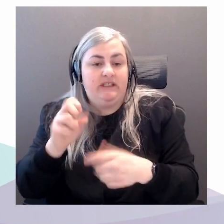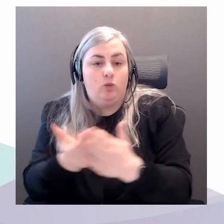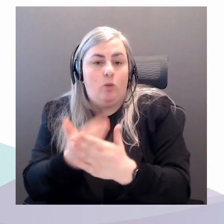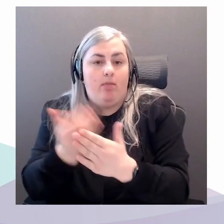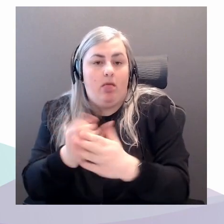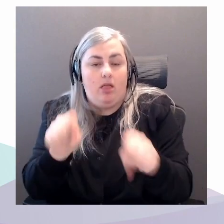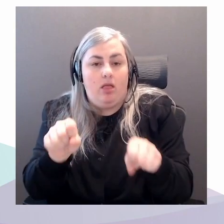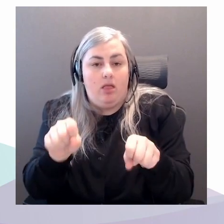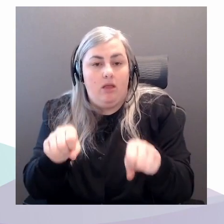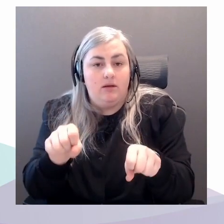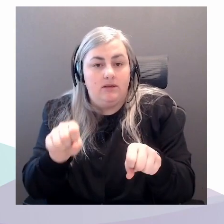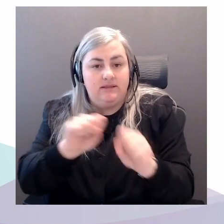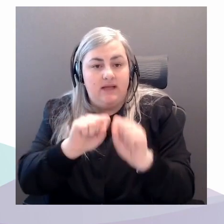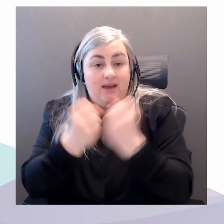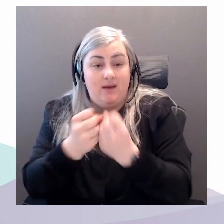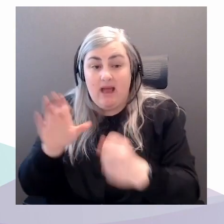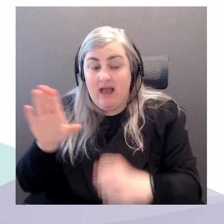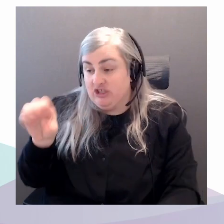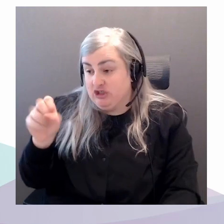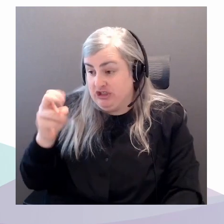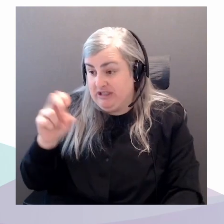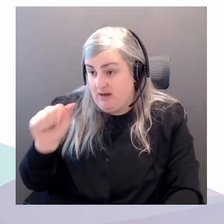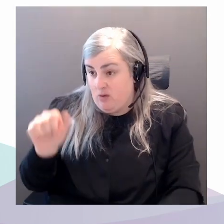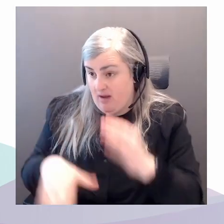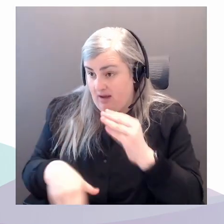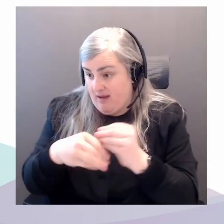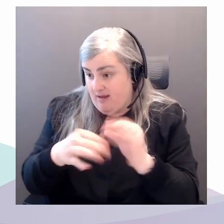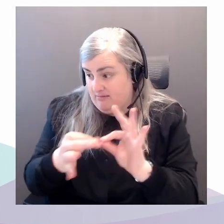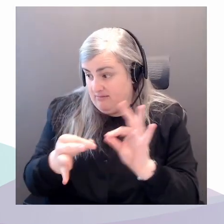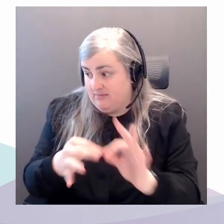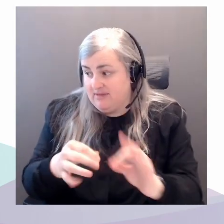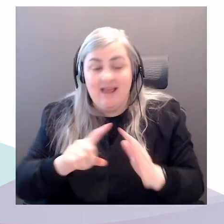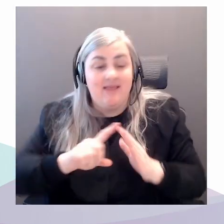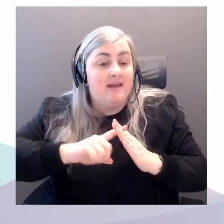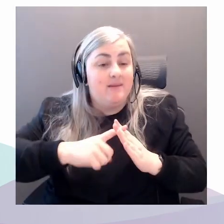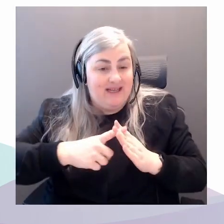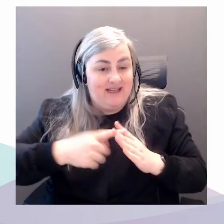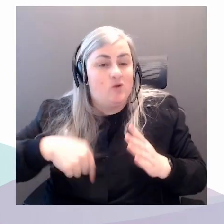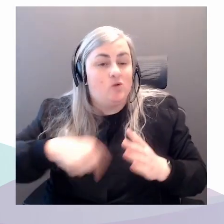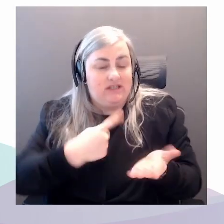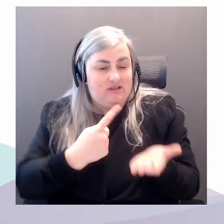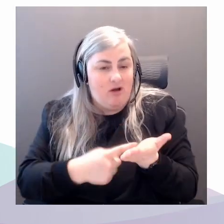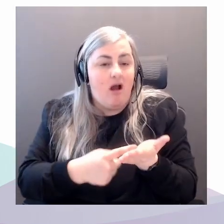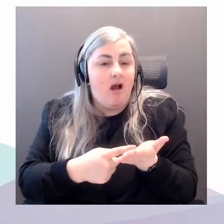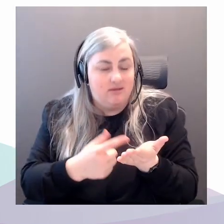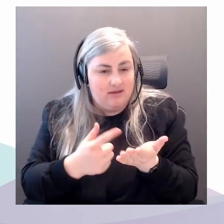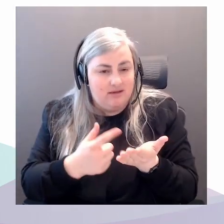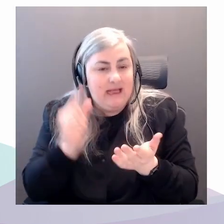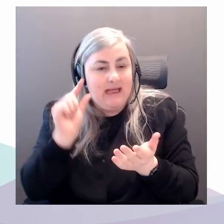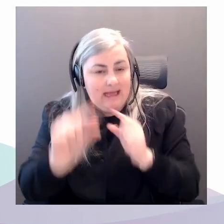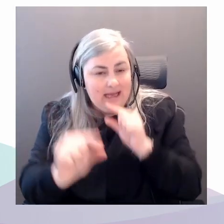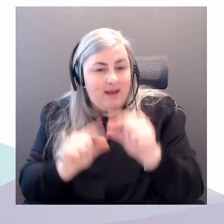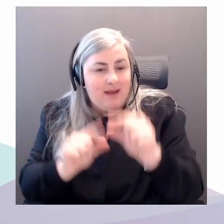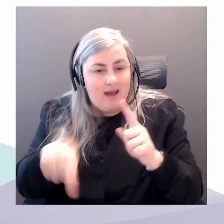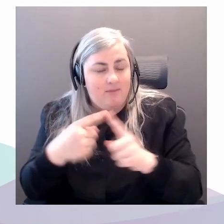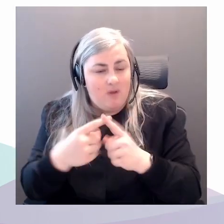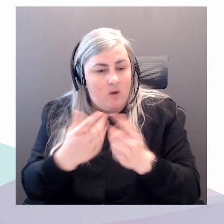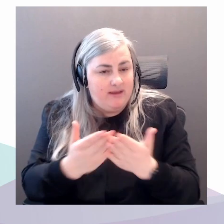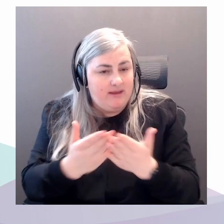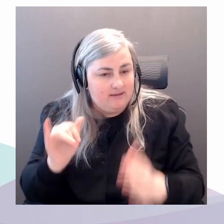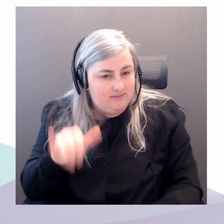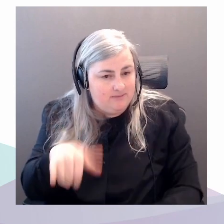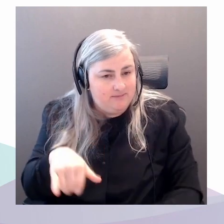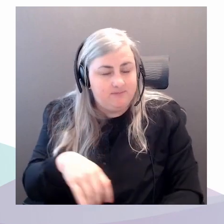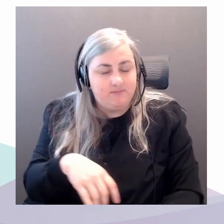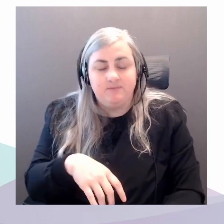Well, and I think from the beginning, we've talked quite a bit about these things. And I also, you know, try to provide similar messaging to